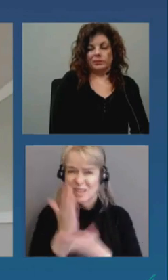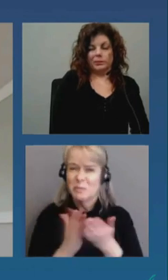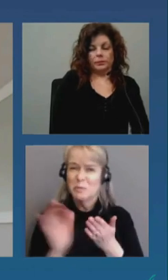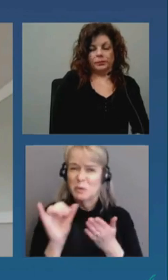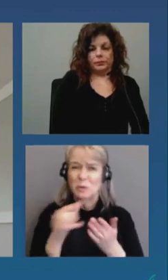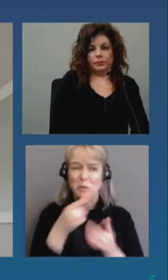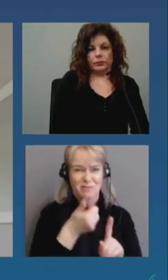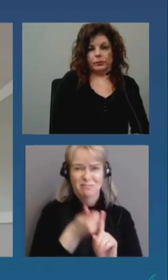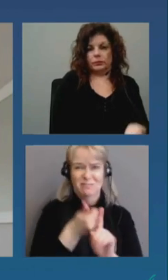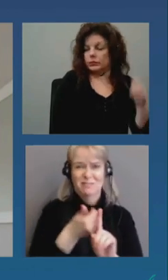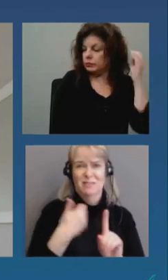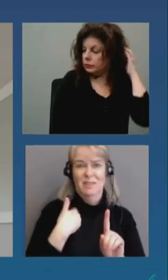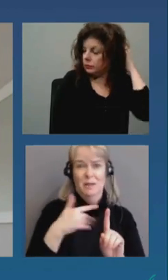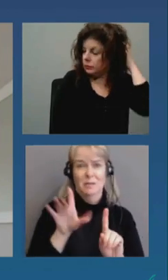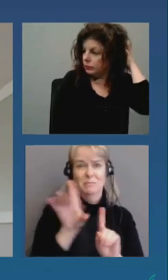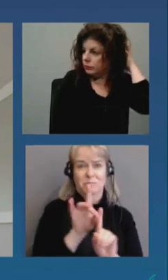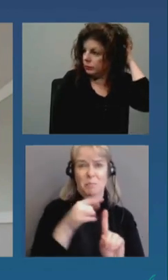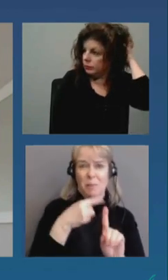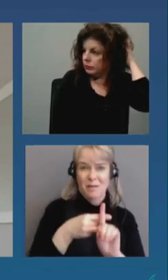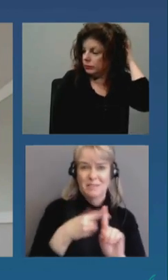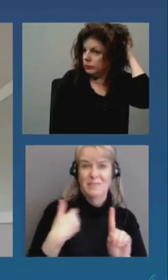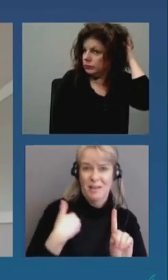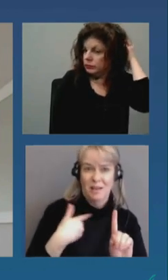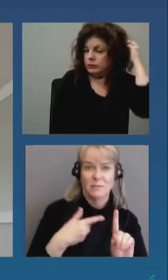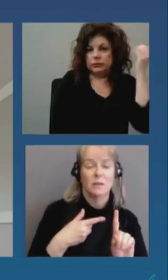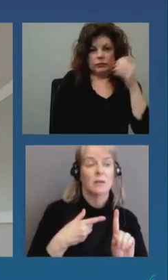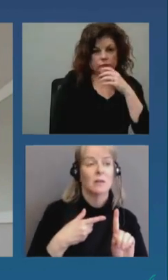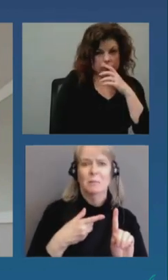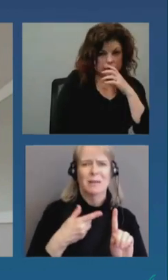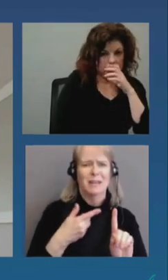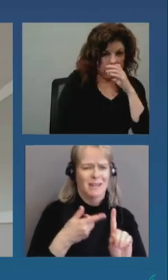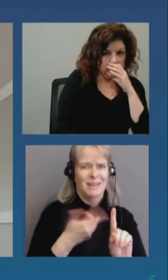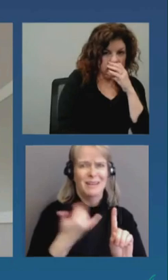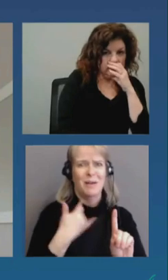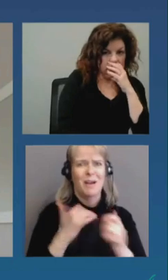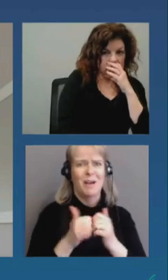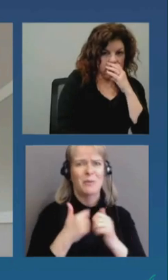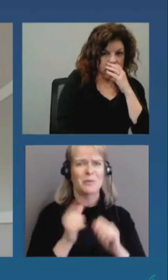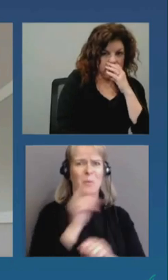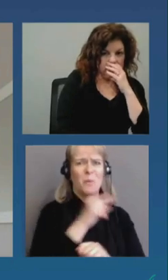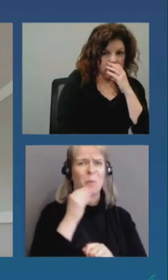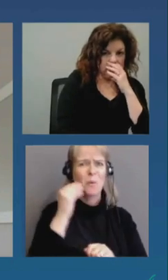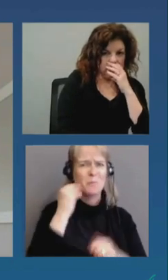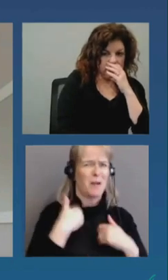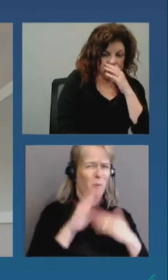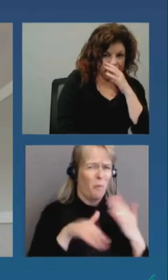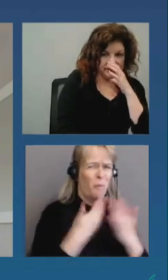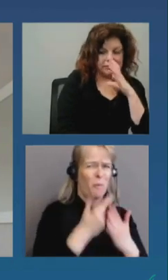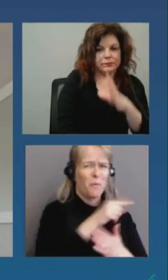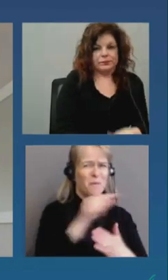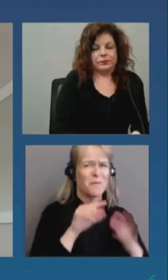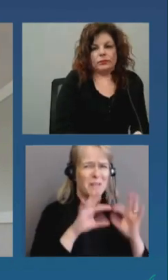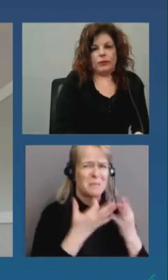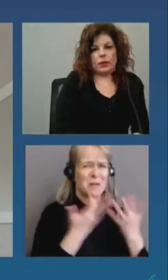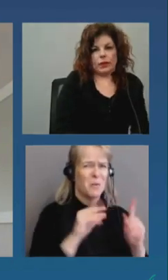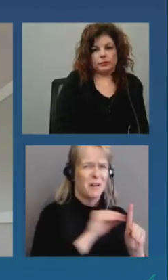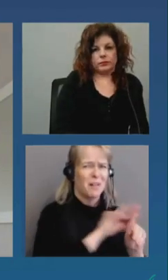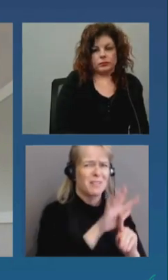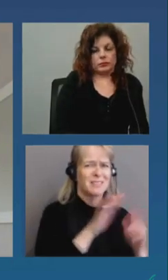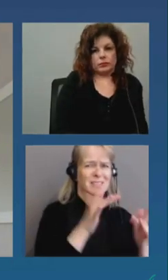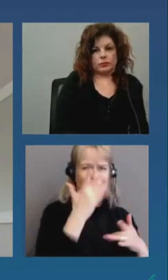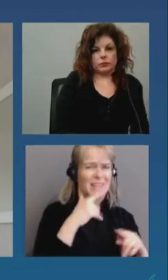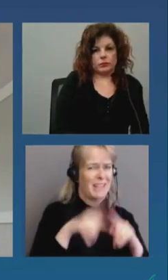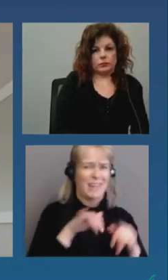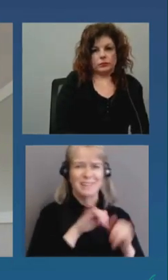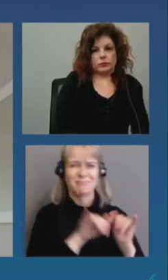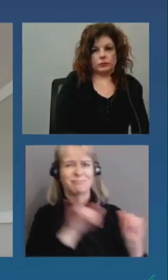household there are free room and board spots uh still available uh that is a service that exists um we